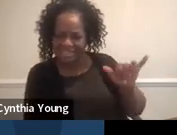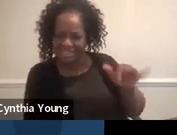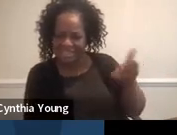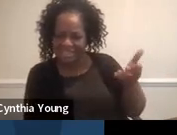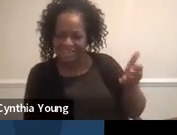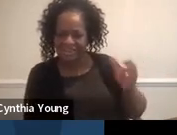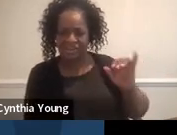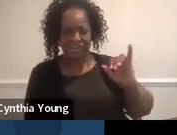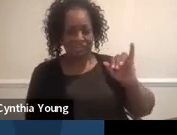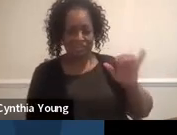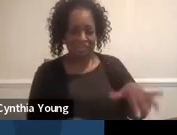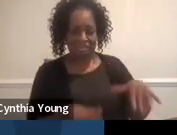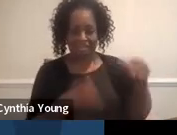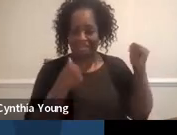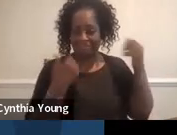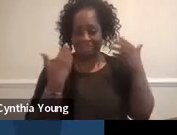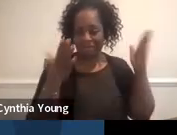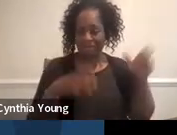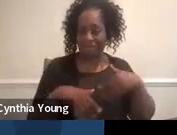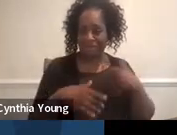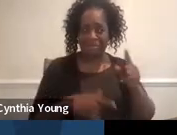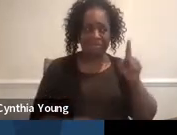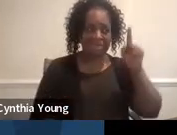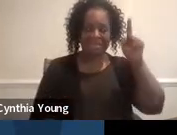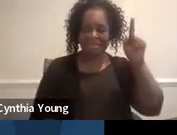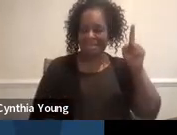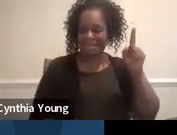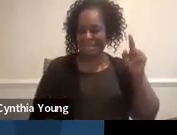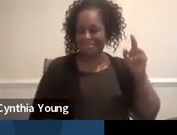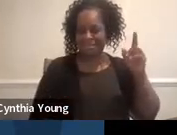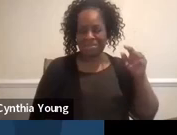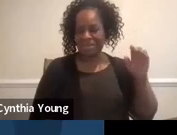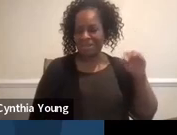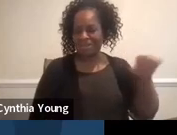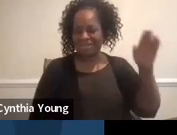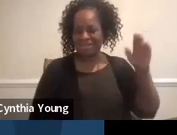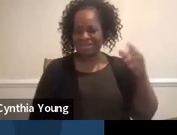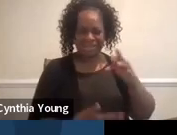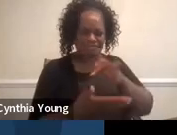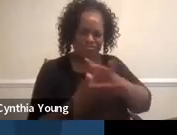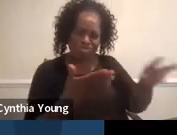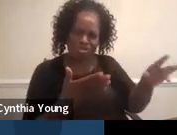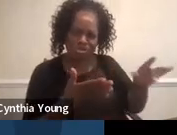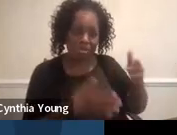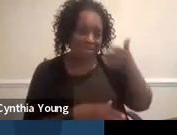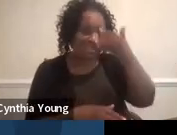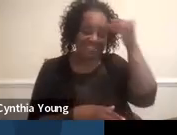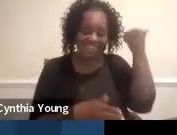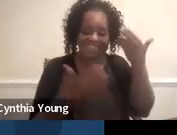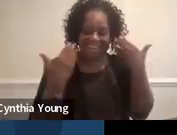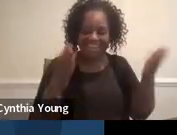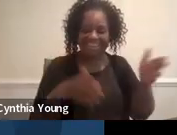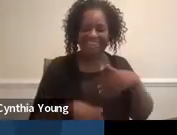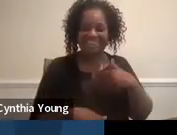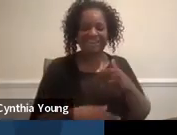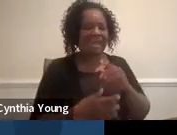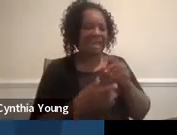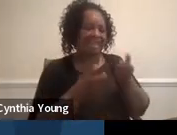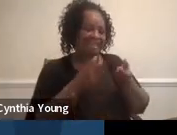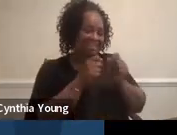Jen was here and then she was gone. So she's probably upstairs. Rude. I forgot about it for a minute. I just texted her.